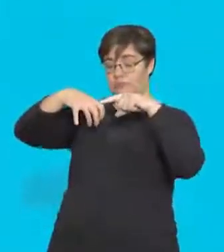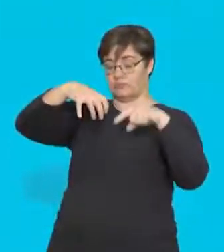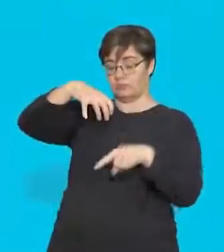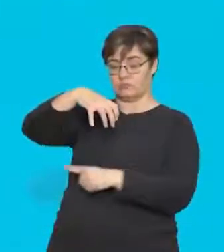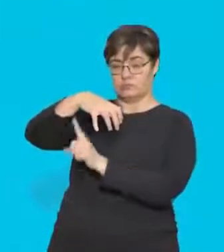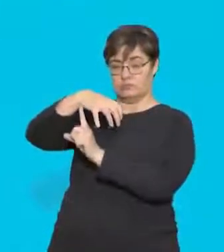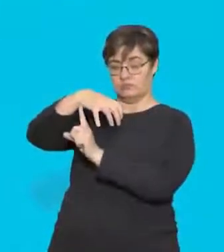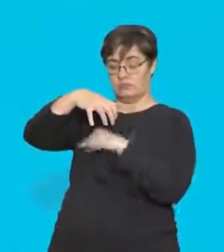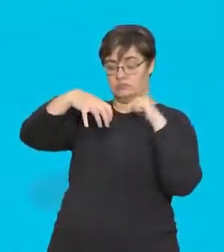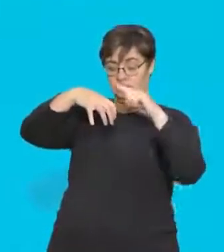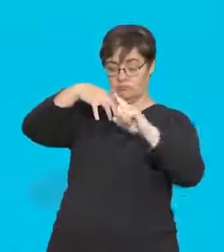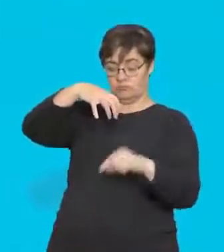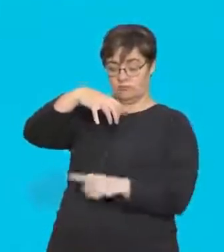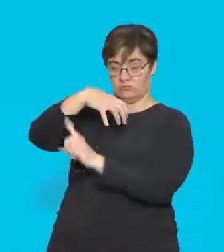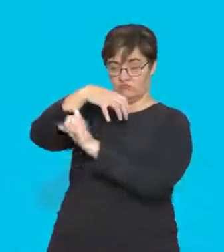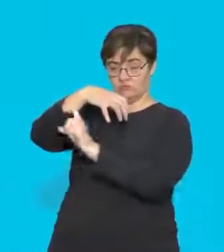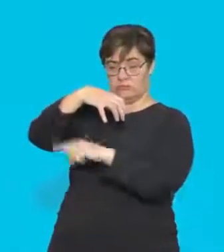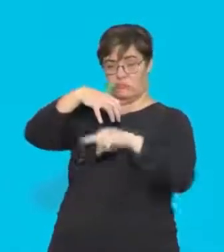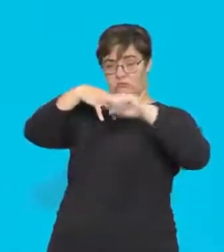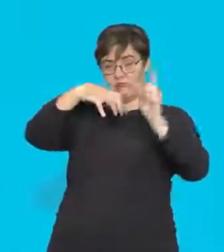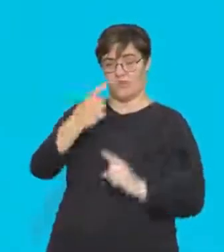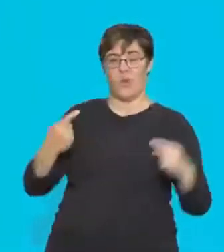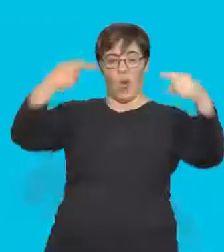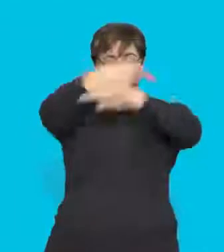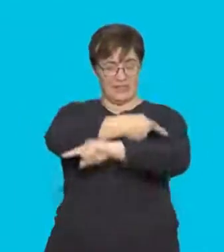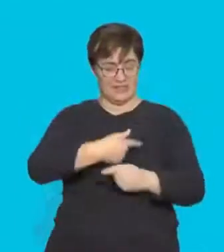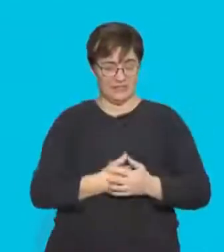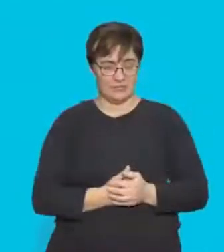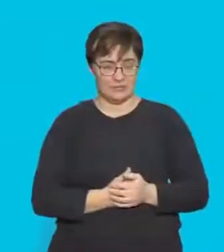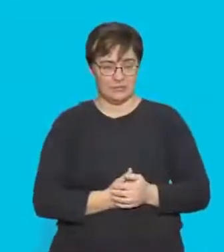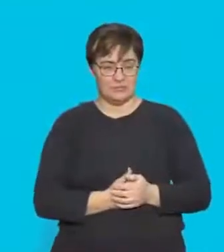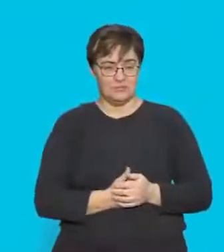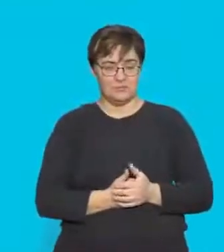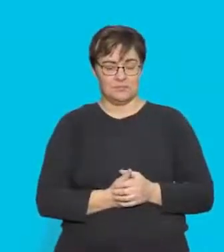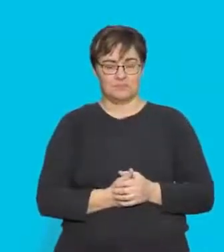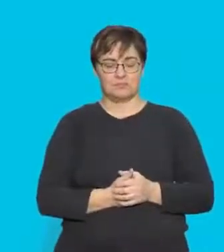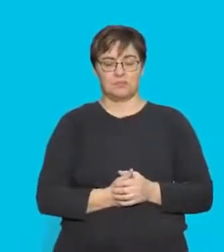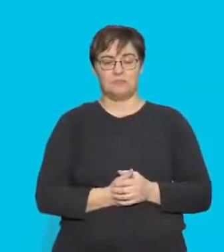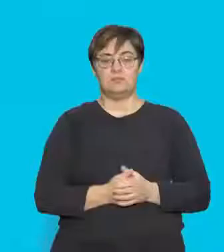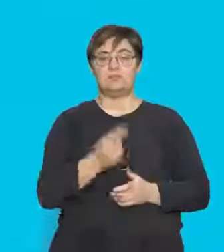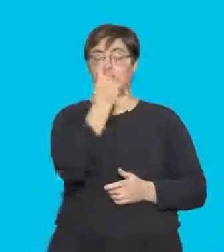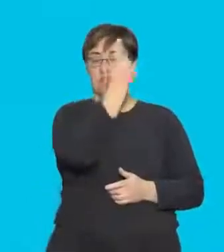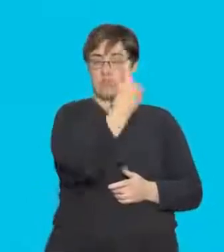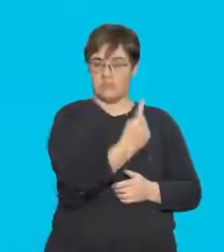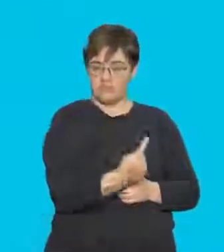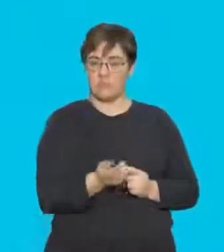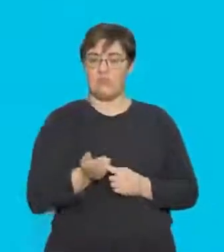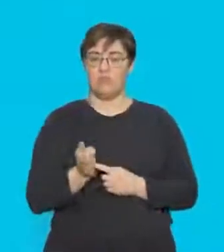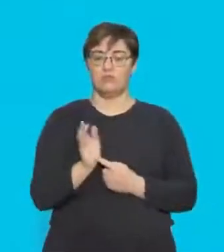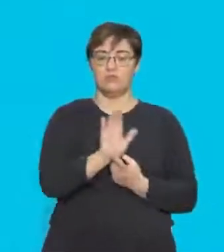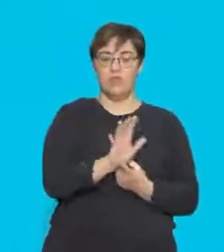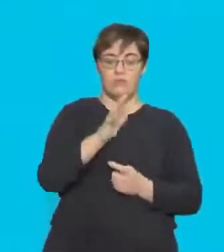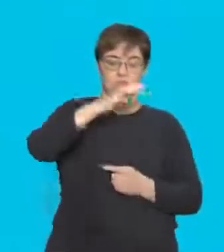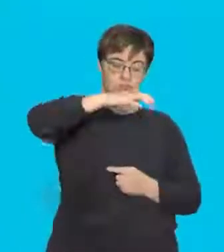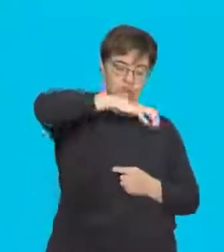this case, you see the curl of the fingers is in the opposite direction. It's anti-clockwise. So at each point, I can show